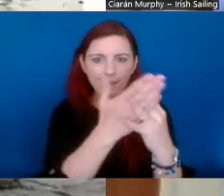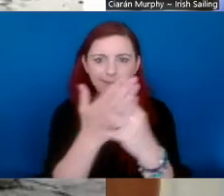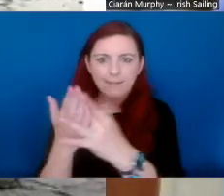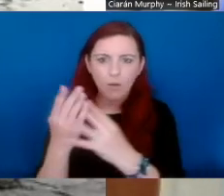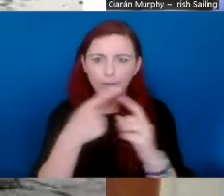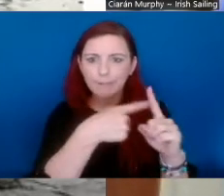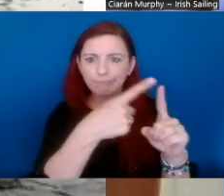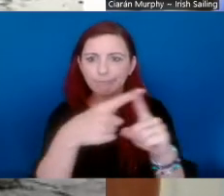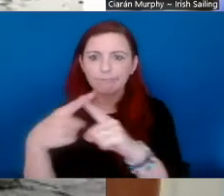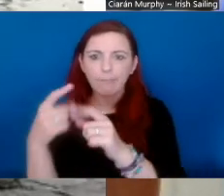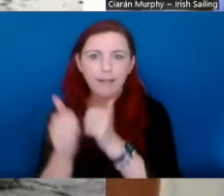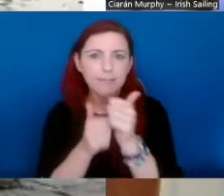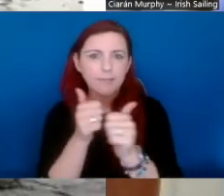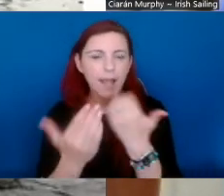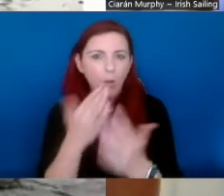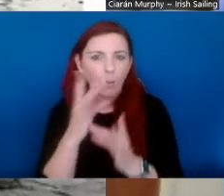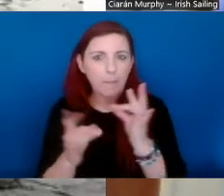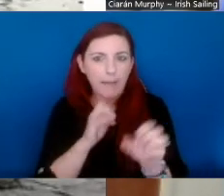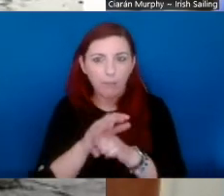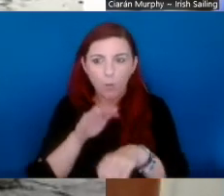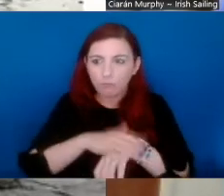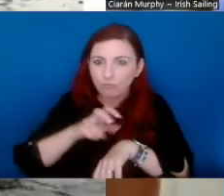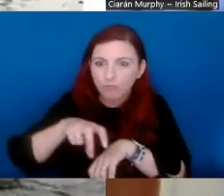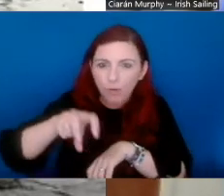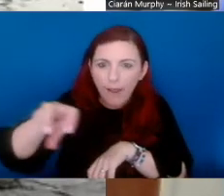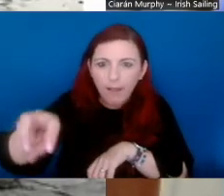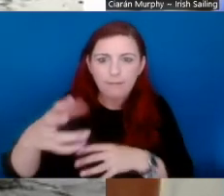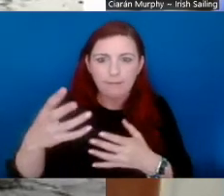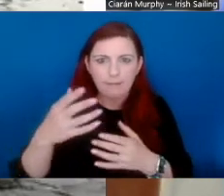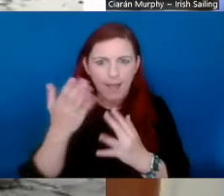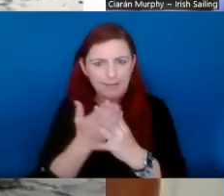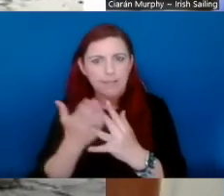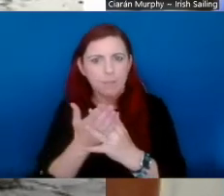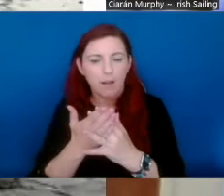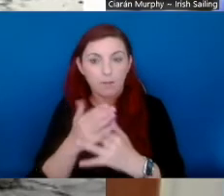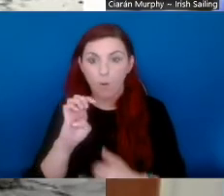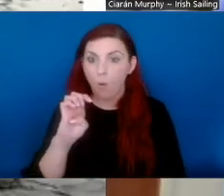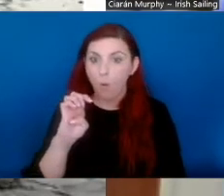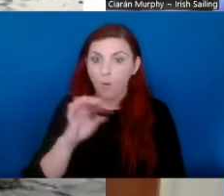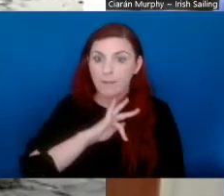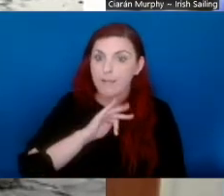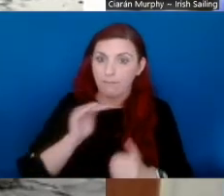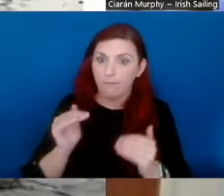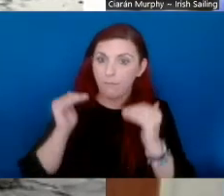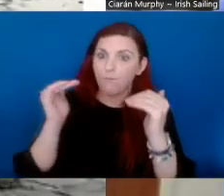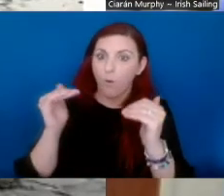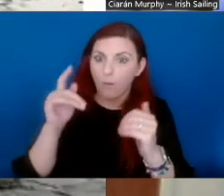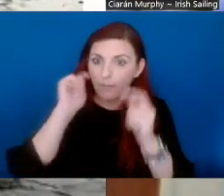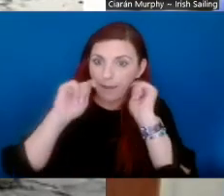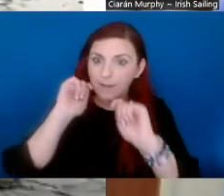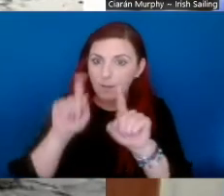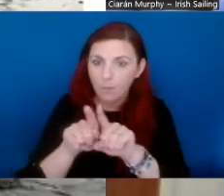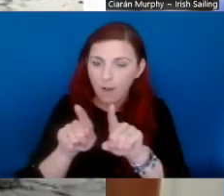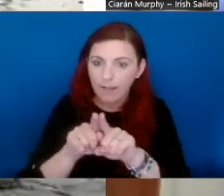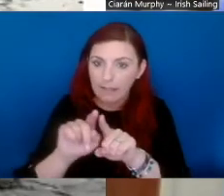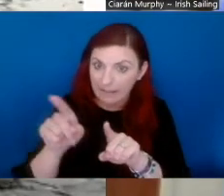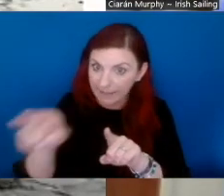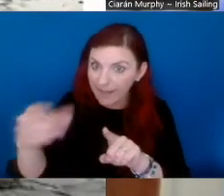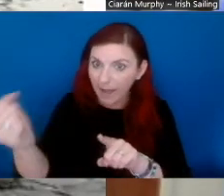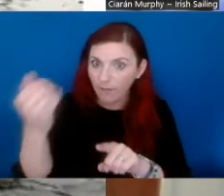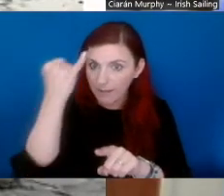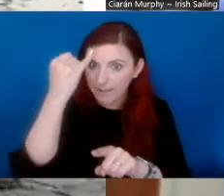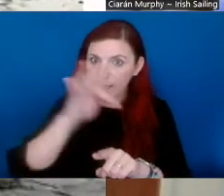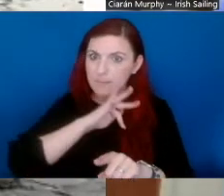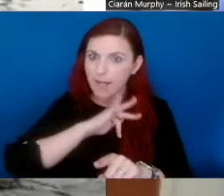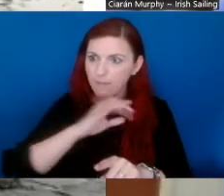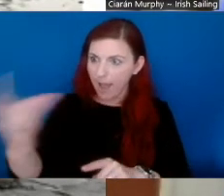and, you know, and how can we make those trails accessible? And again, on being very forward-thinking, um, came to us with the